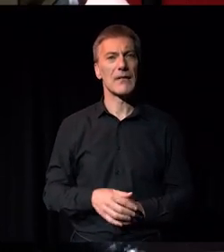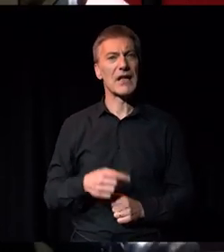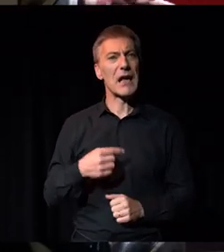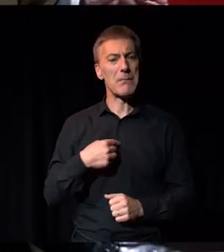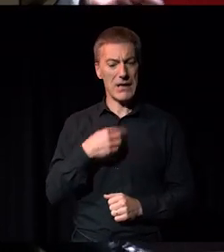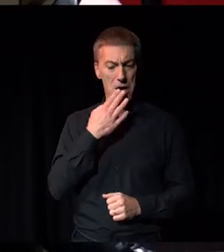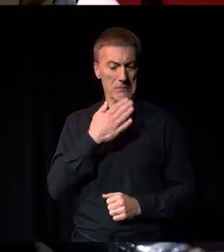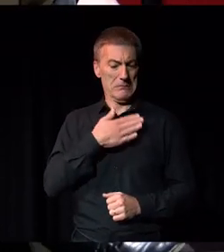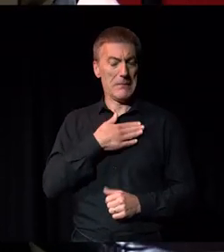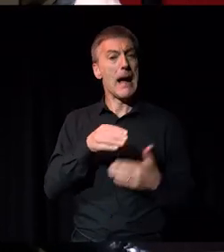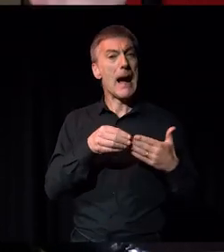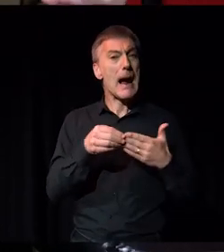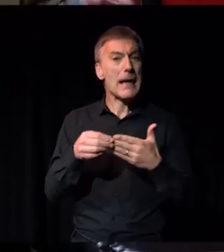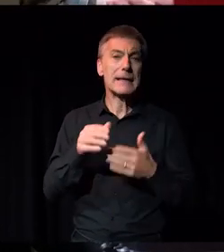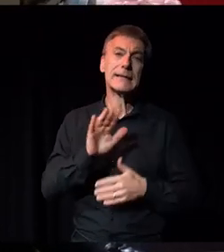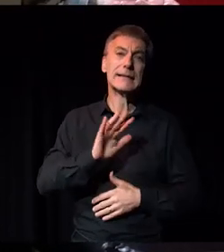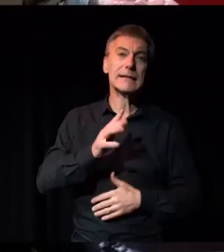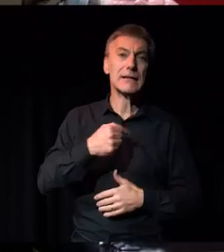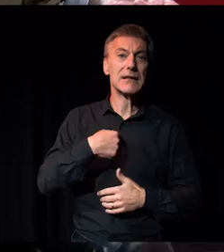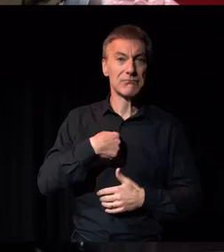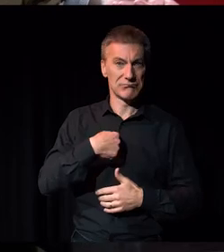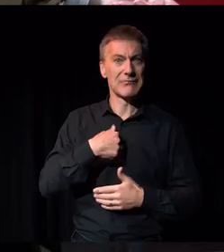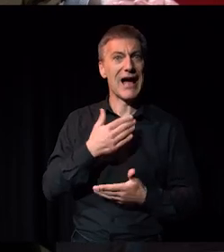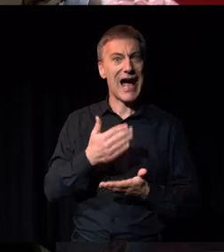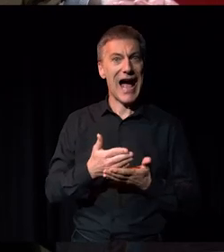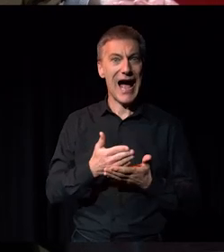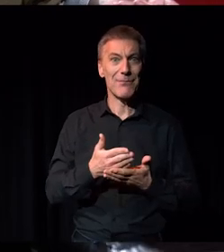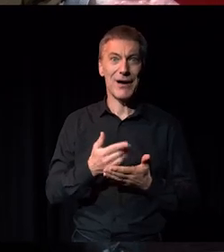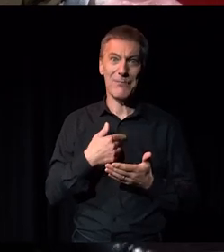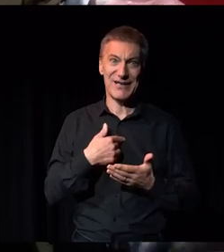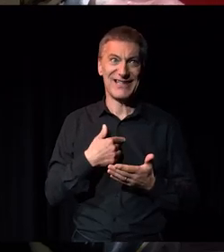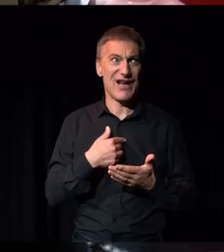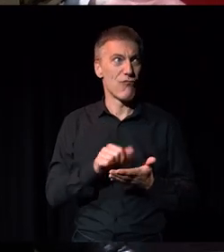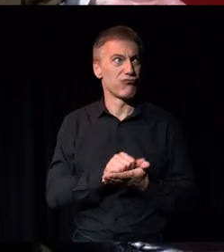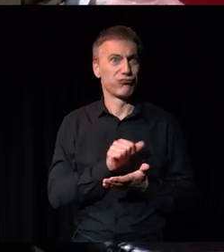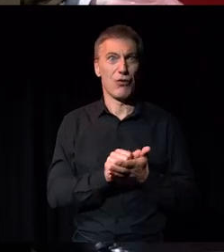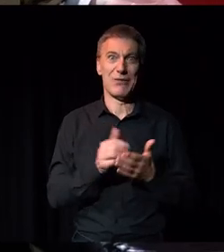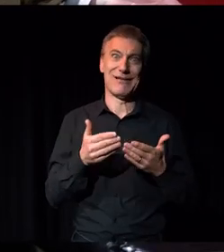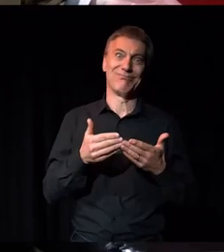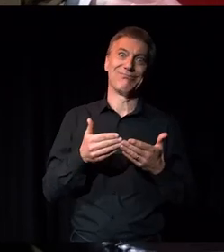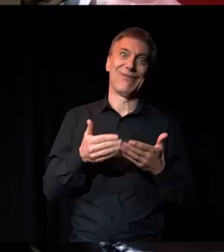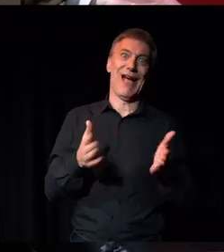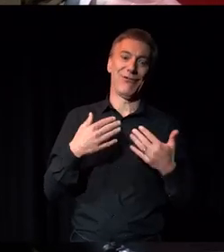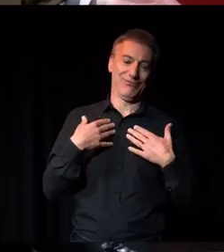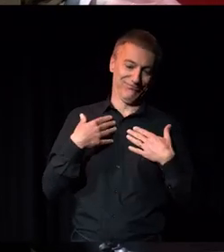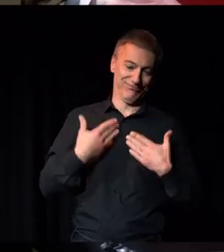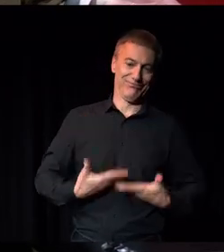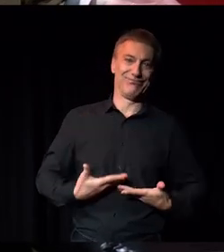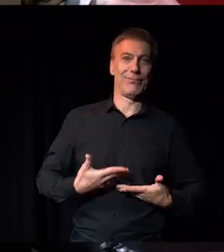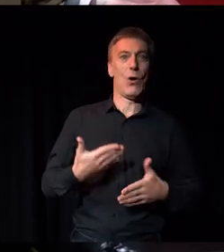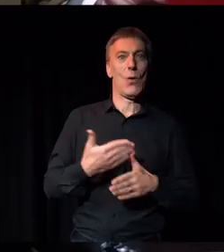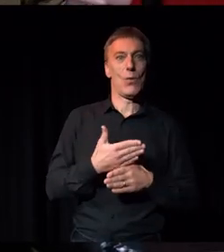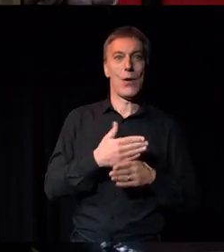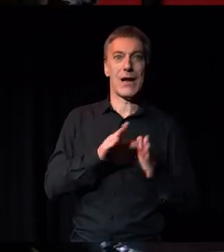leadership position yet, but you know, I've properly outed myself as working class now. So hopefully, you know, people